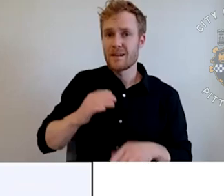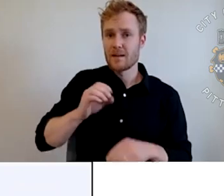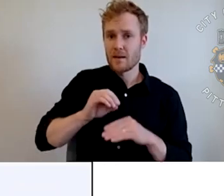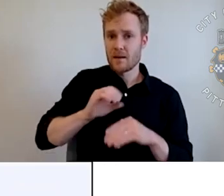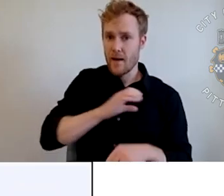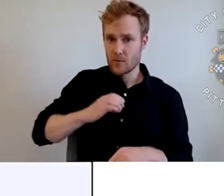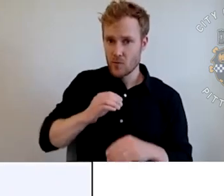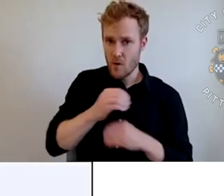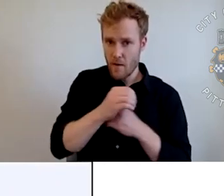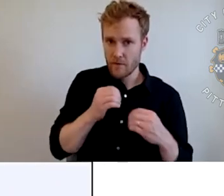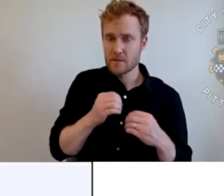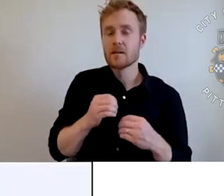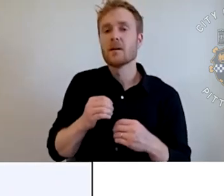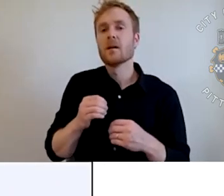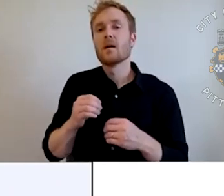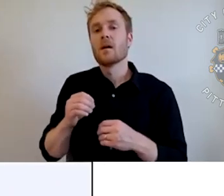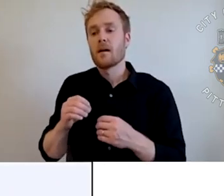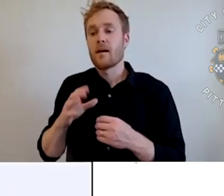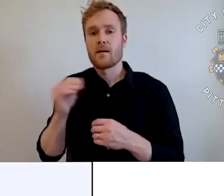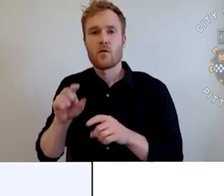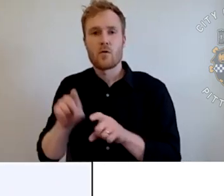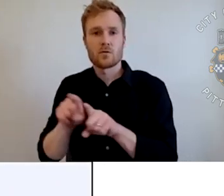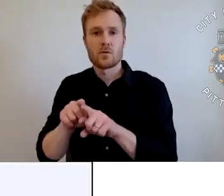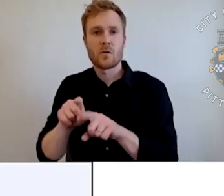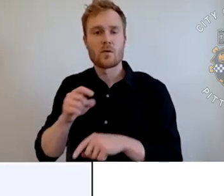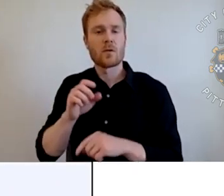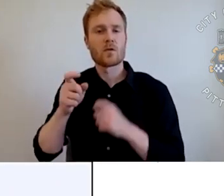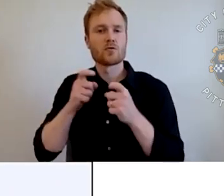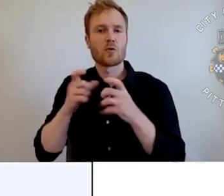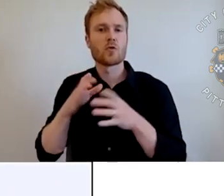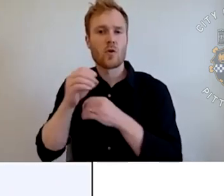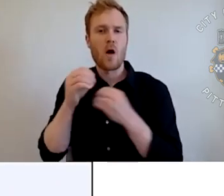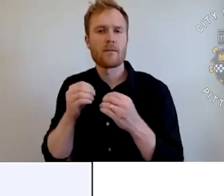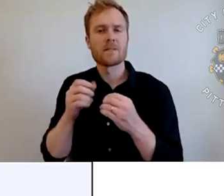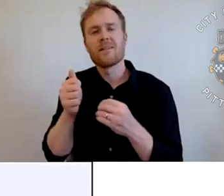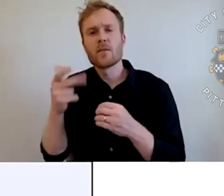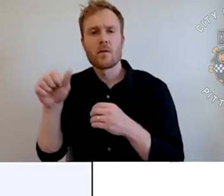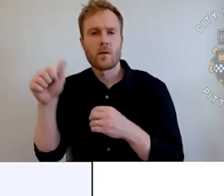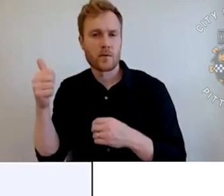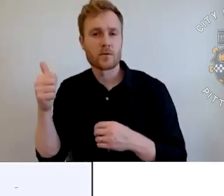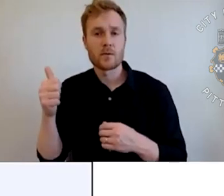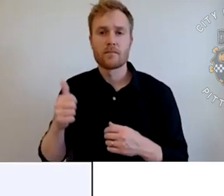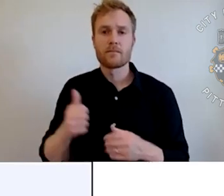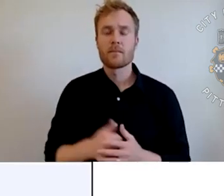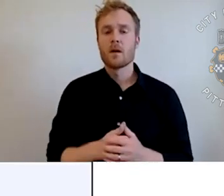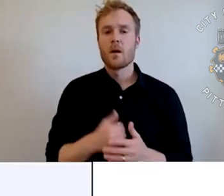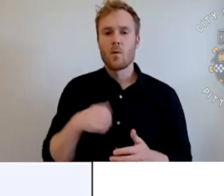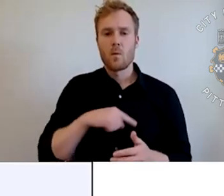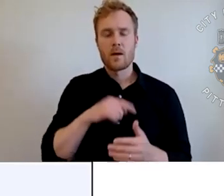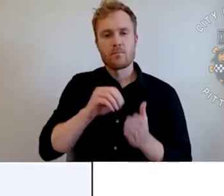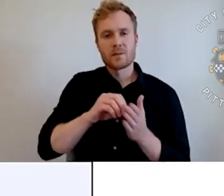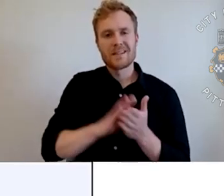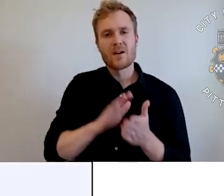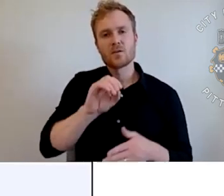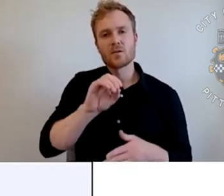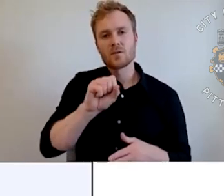then the fifth is a member of the Comptroller's Office staff. We score the proposals that we receive against the criteria you can see on the screen right now. We